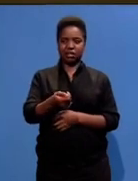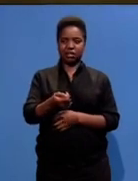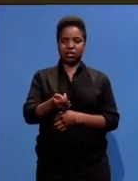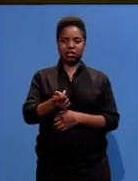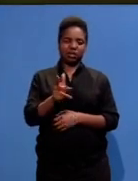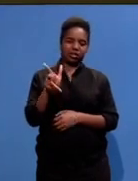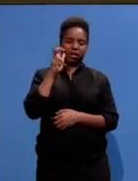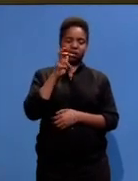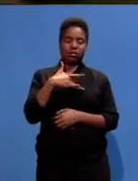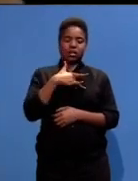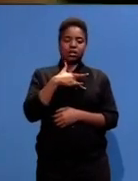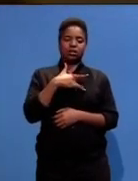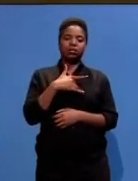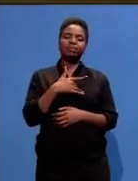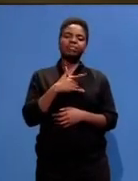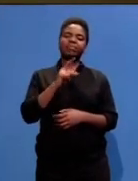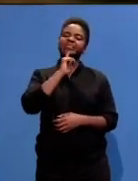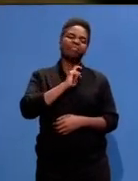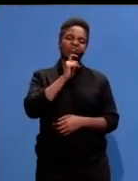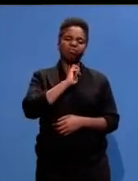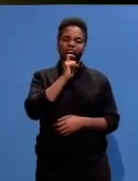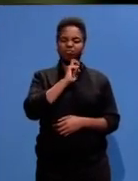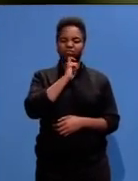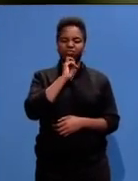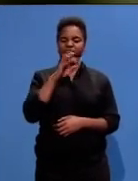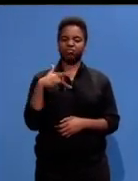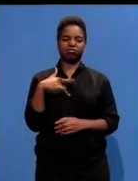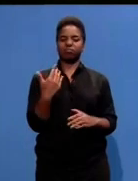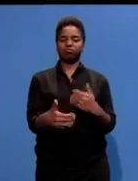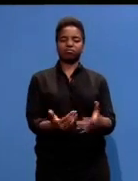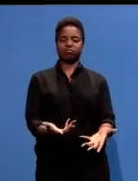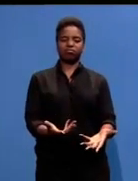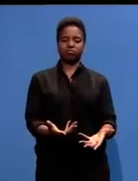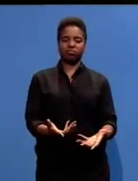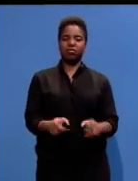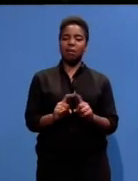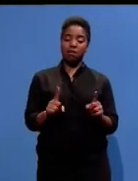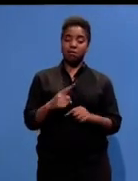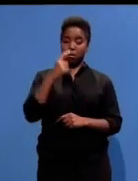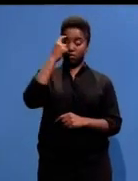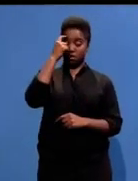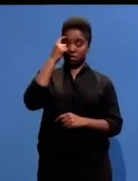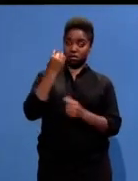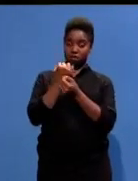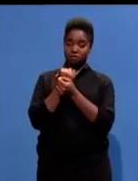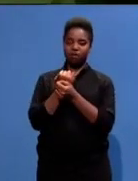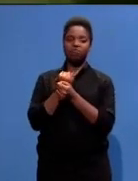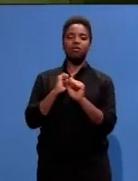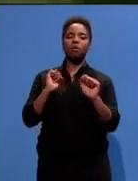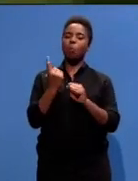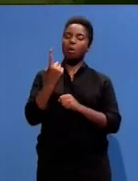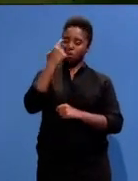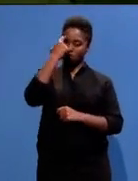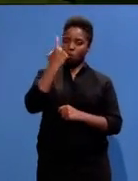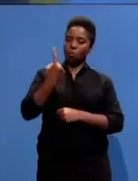The key is a very important thing. mean, that's taken away your freedom and separated you from your near and dear ones,